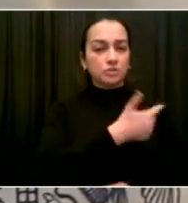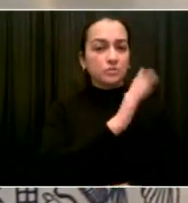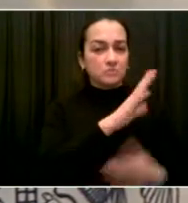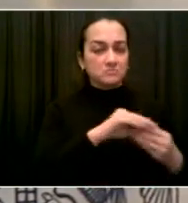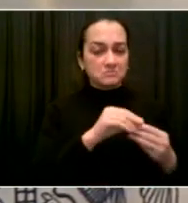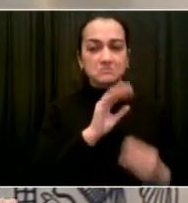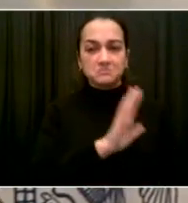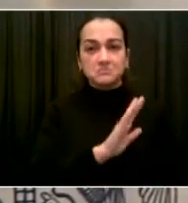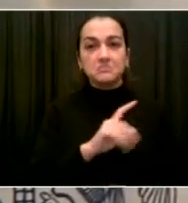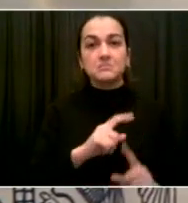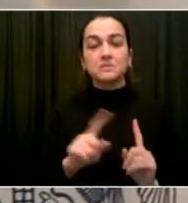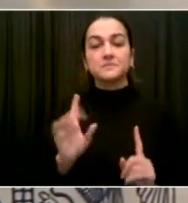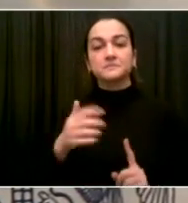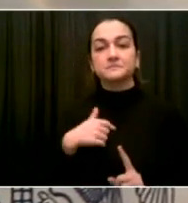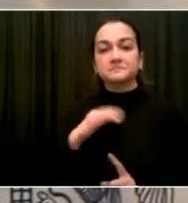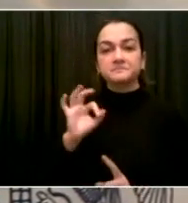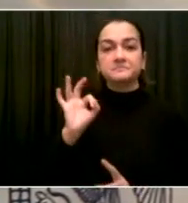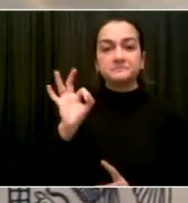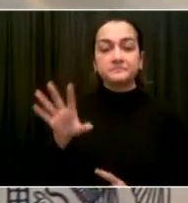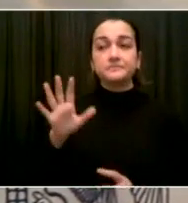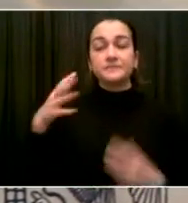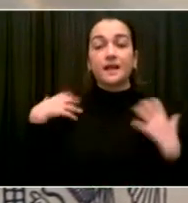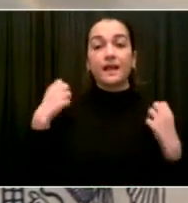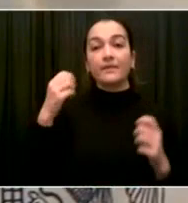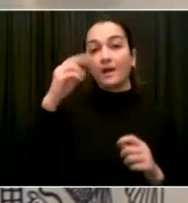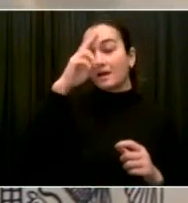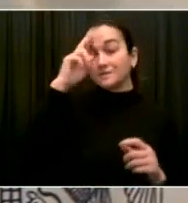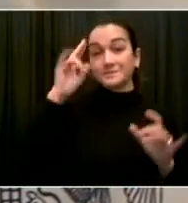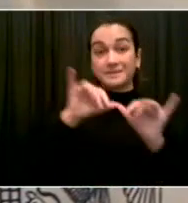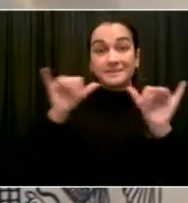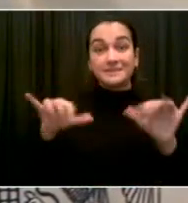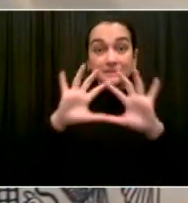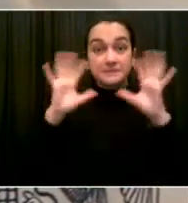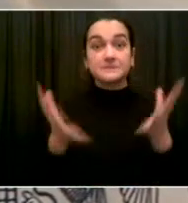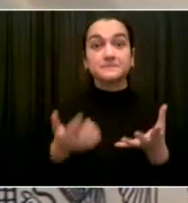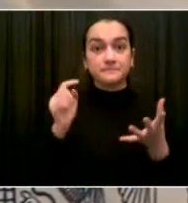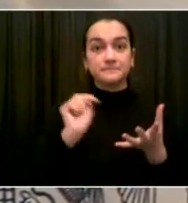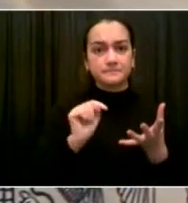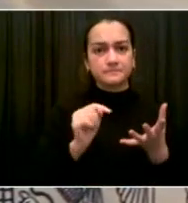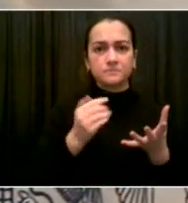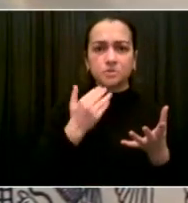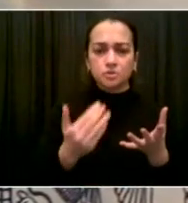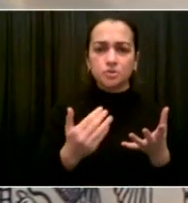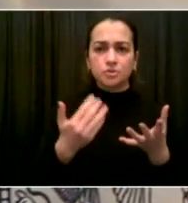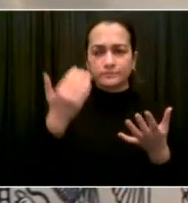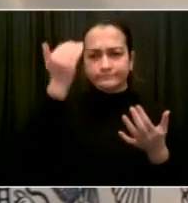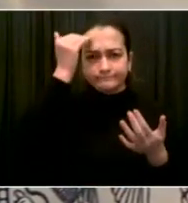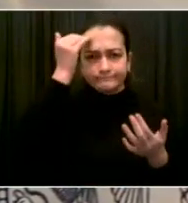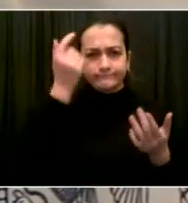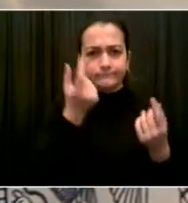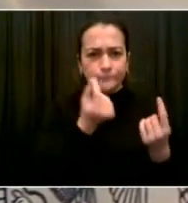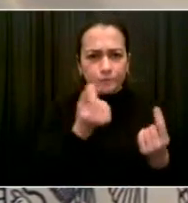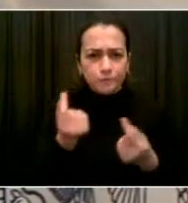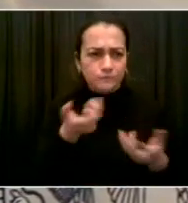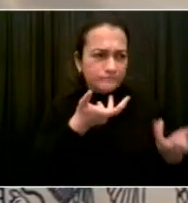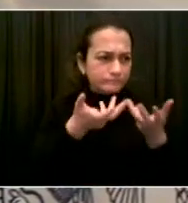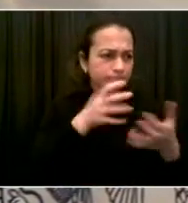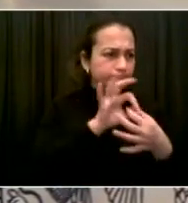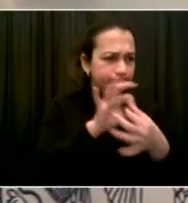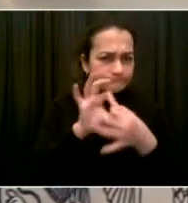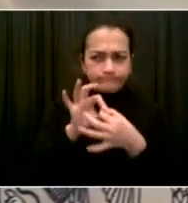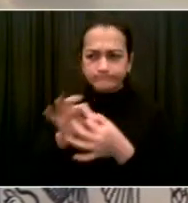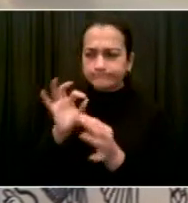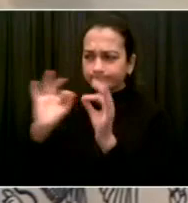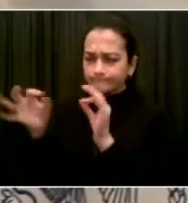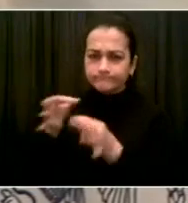network that they have to protect the health and welfare of New Yorkers. Starting with Mitch, how you work with vendors to